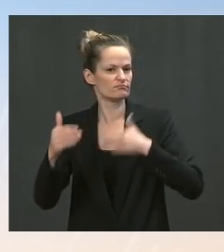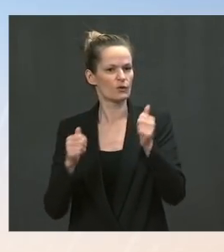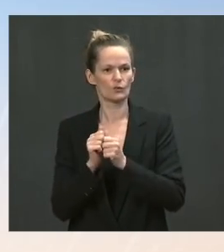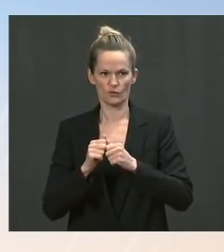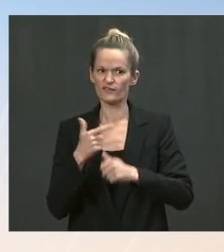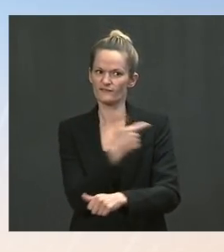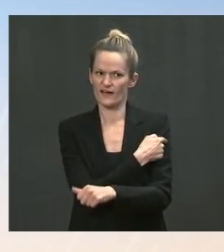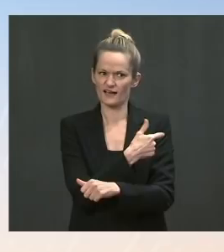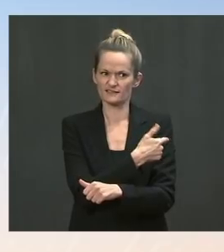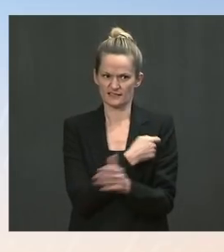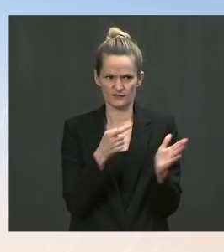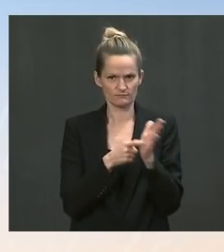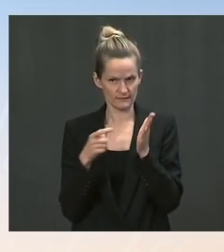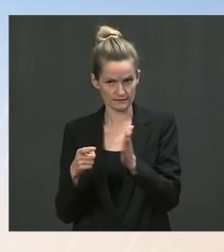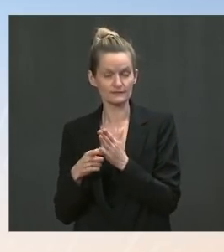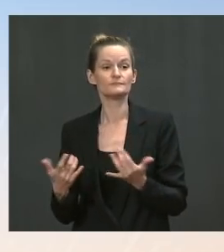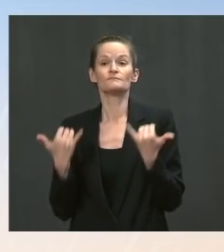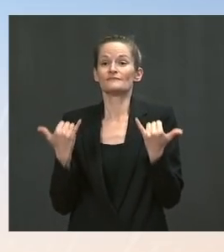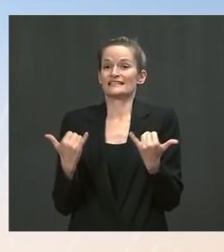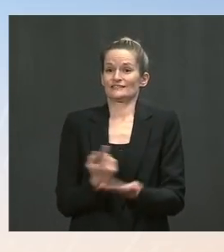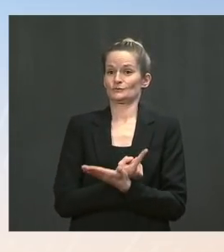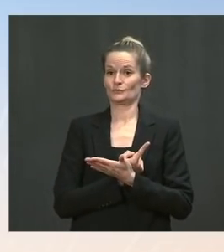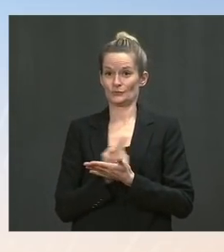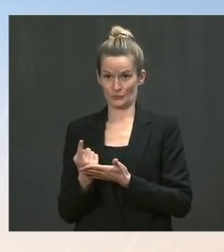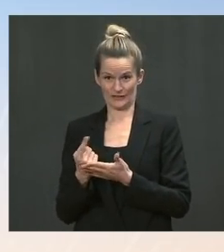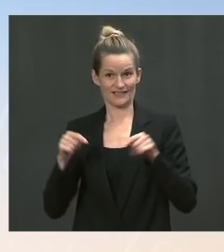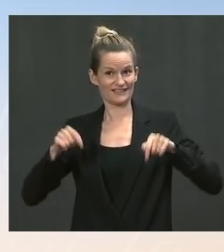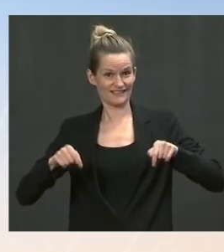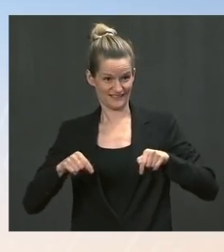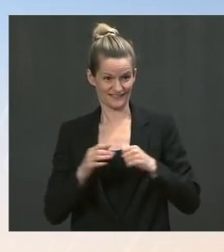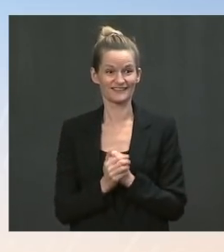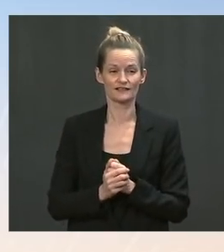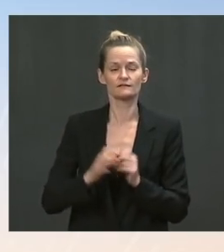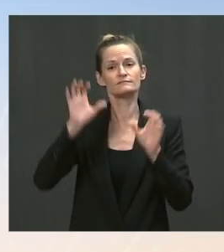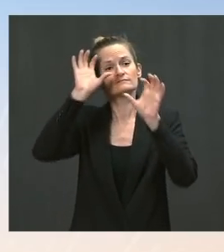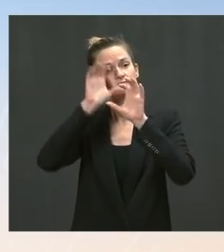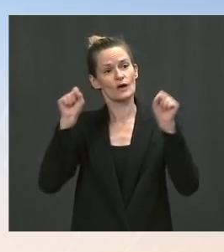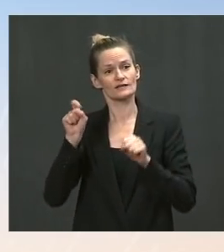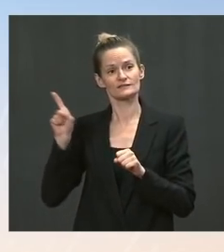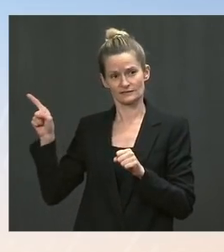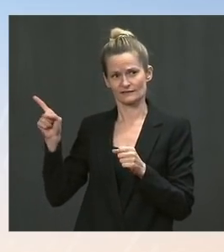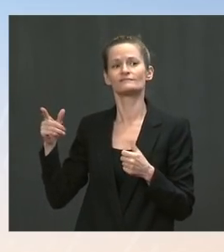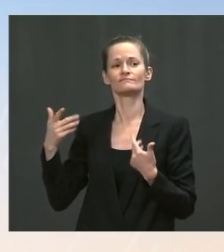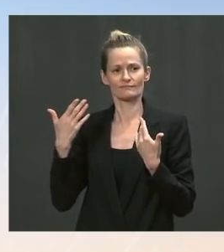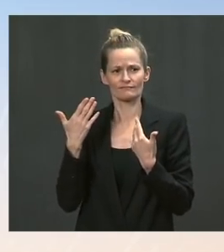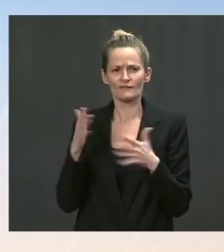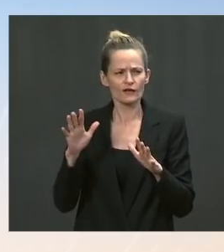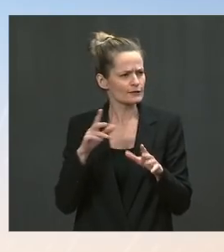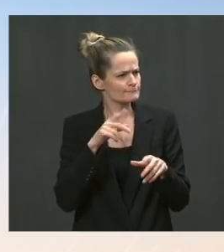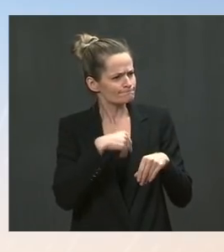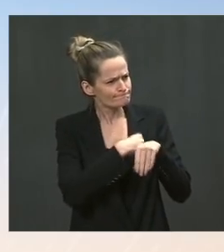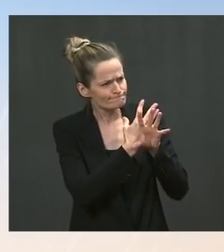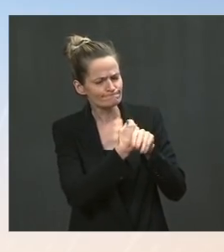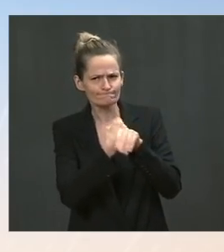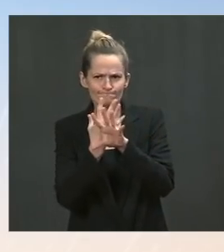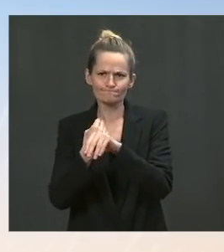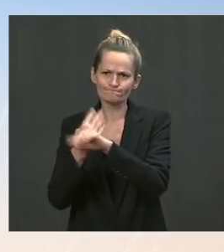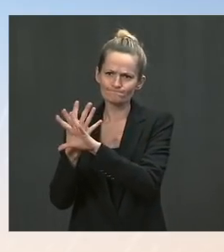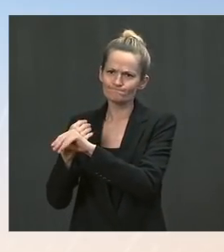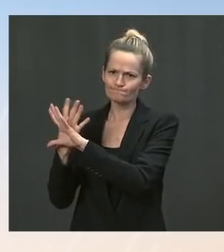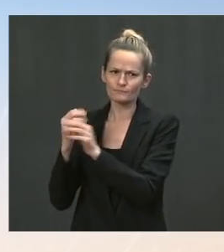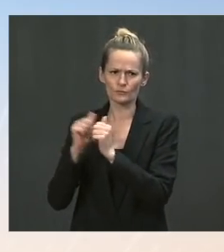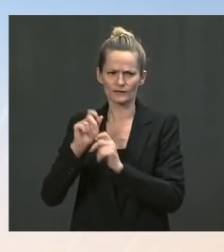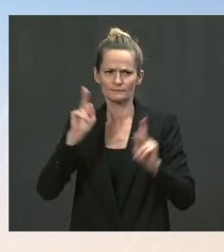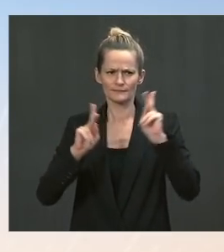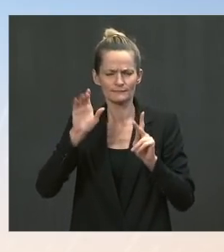we, the administration officials held virtual listening sessions with groups representing landlords and tenant advocates to discuss state